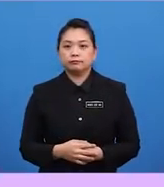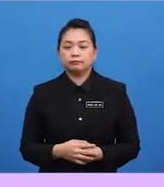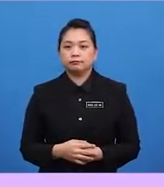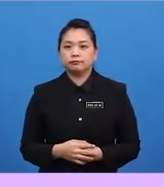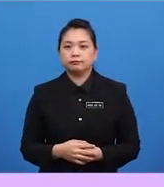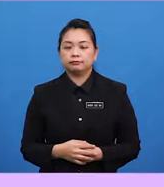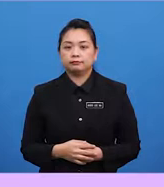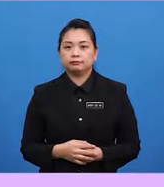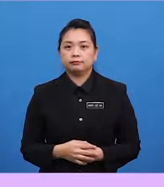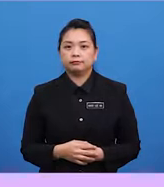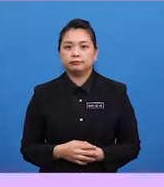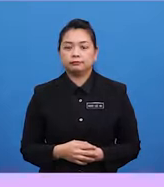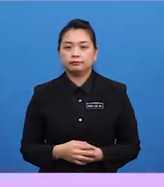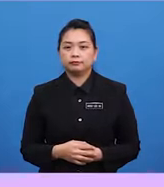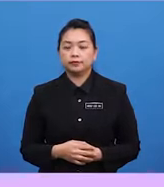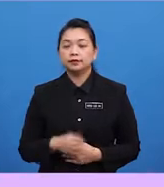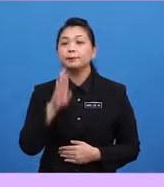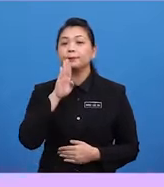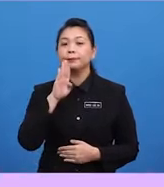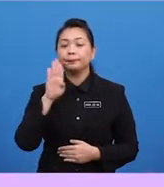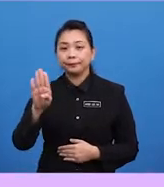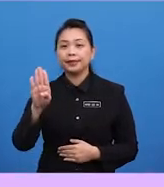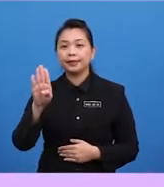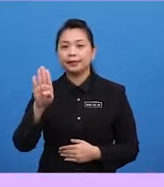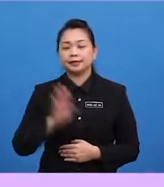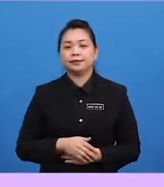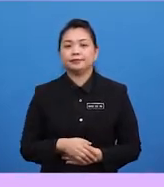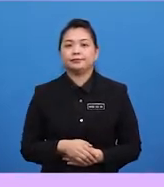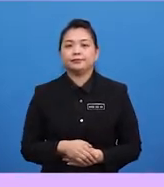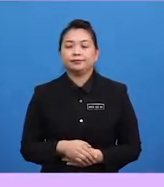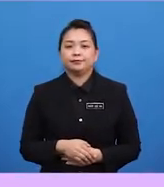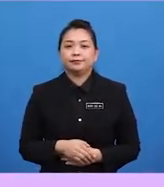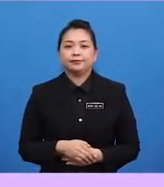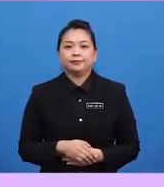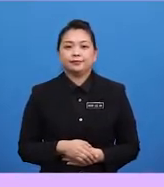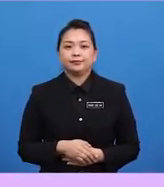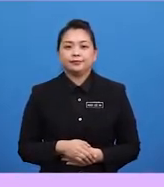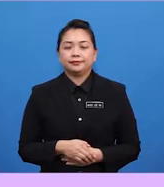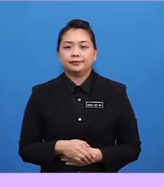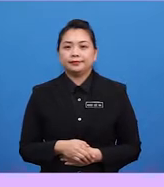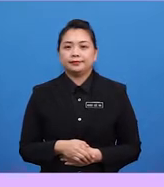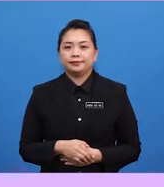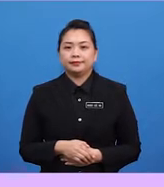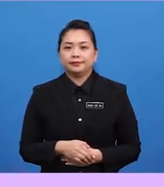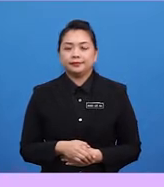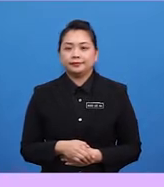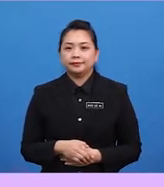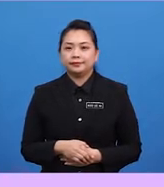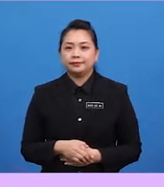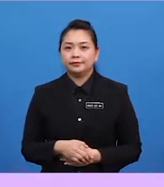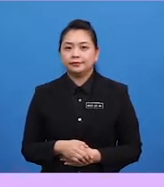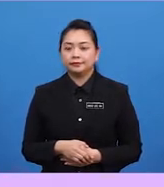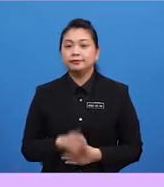Easy peasy lemon squeezy. It's B. Oh, really? Are you certain, YOLO?